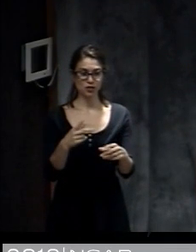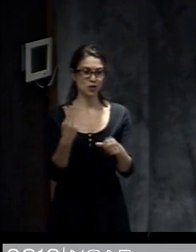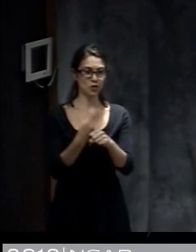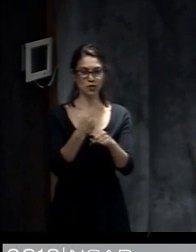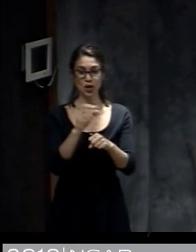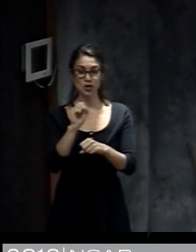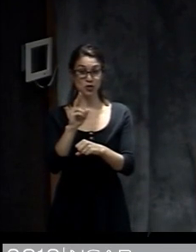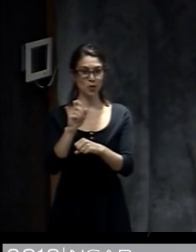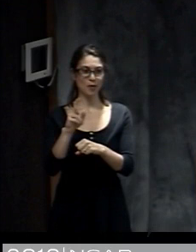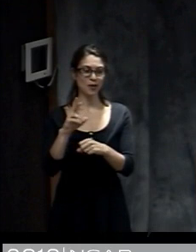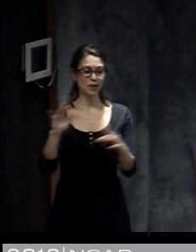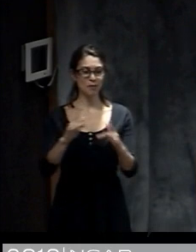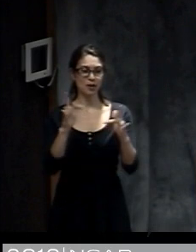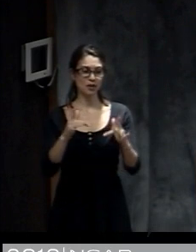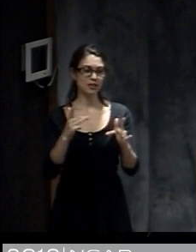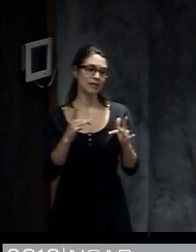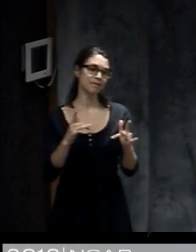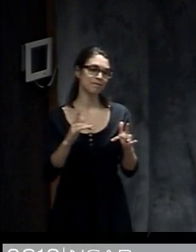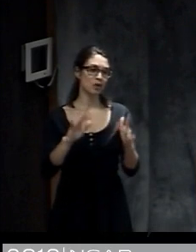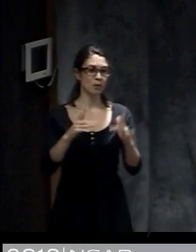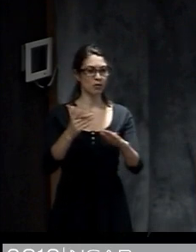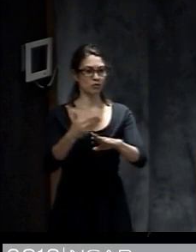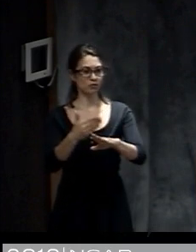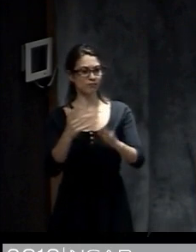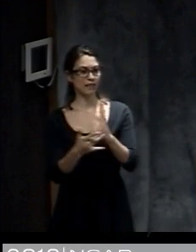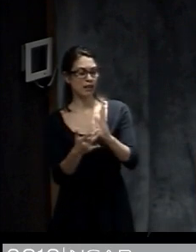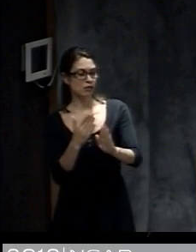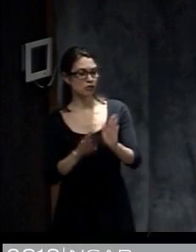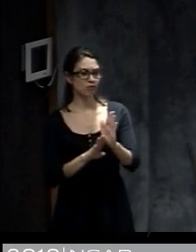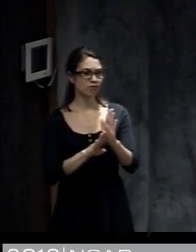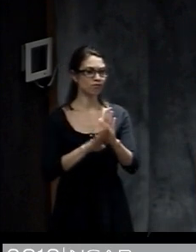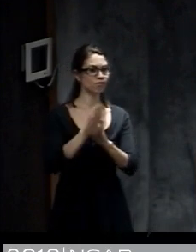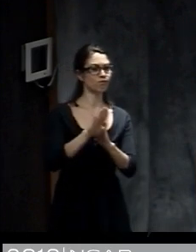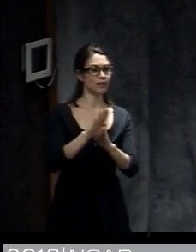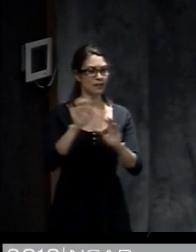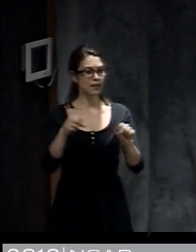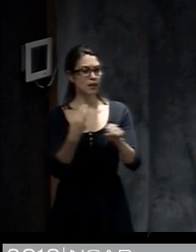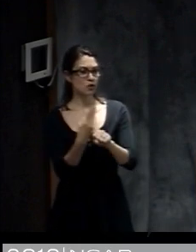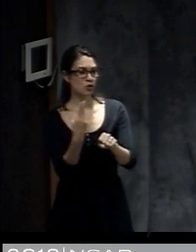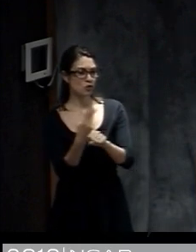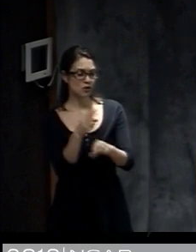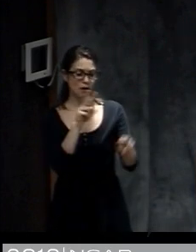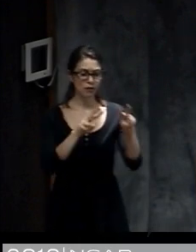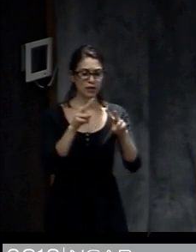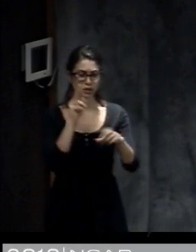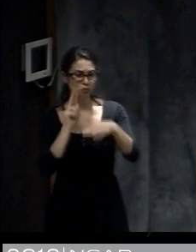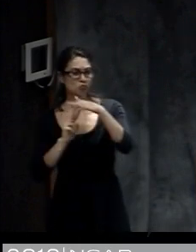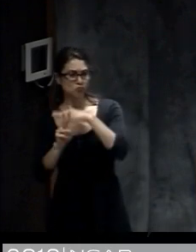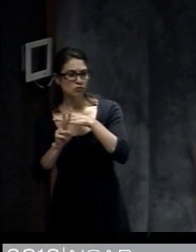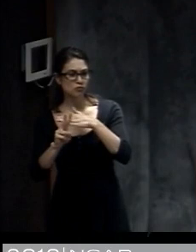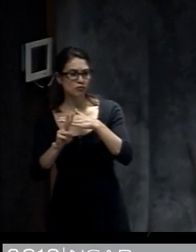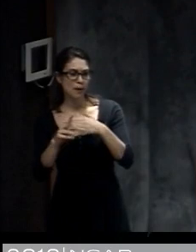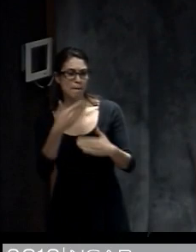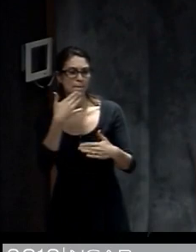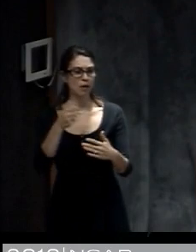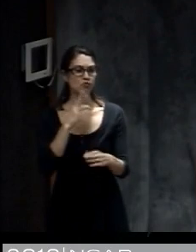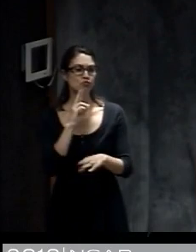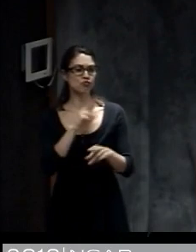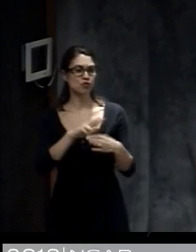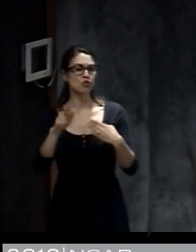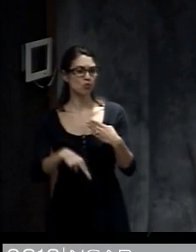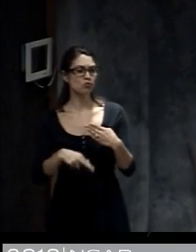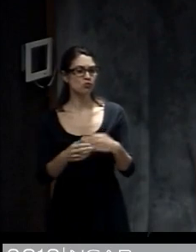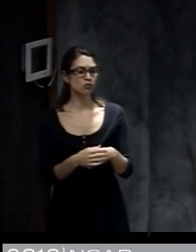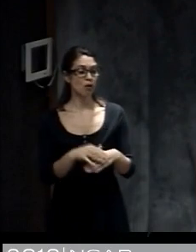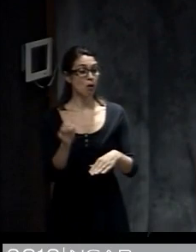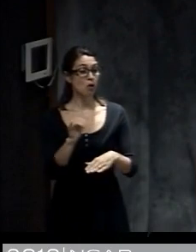So as computers get faster and technology gets better, you're able to do more with the observations and the predictions. And then in conjunction with this, there have been a lot of advances in